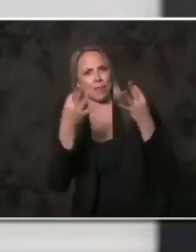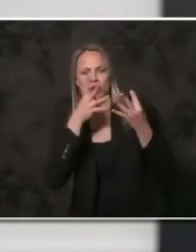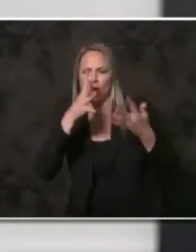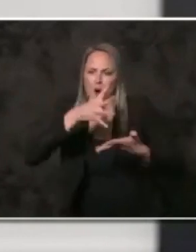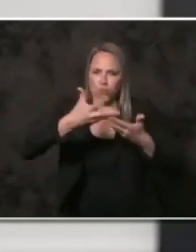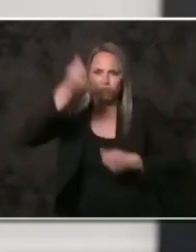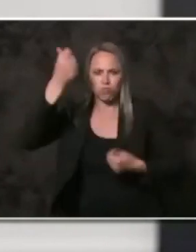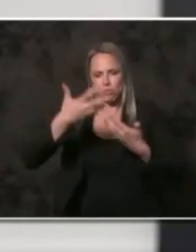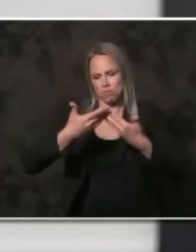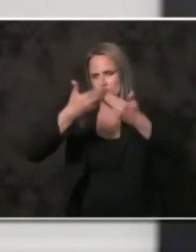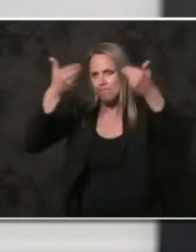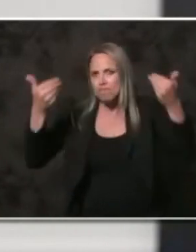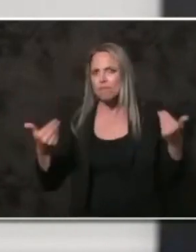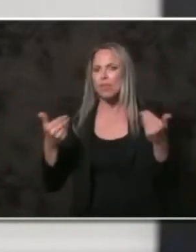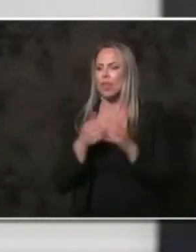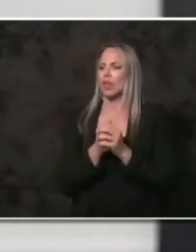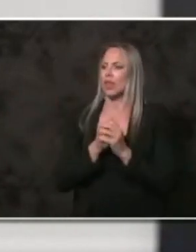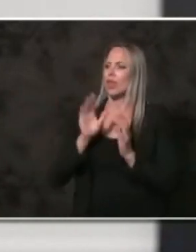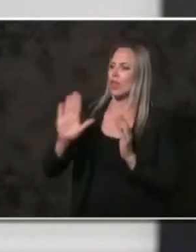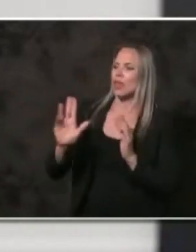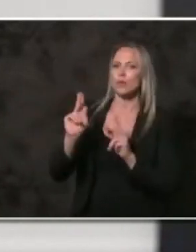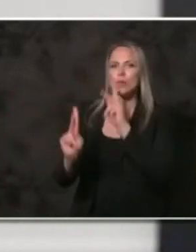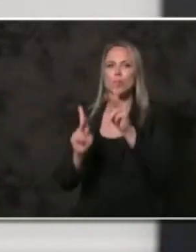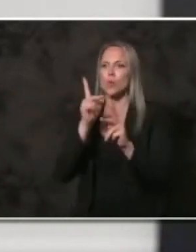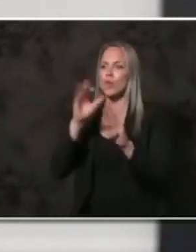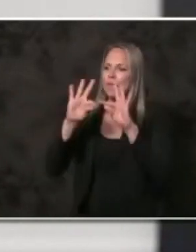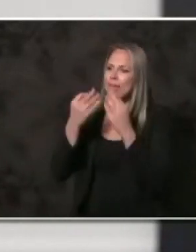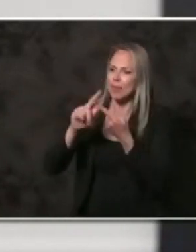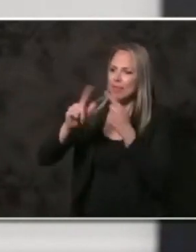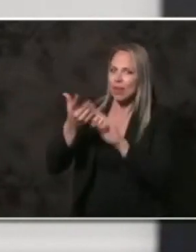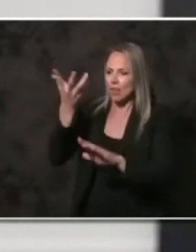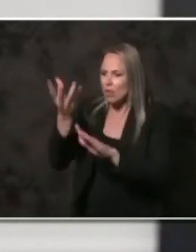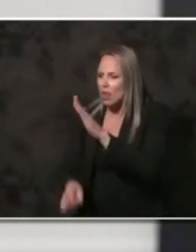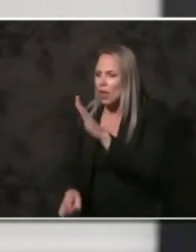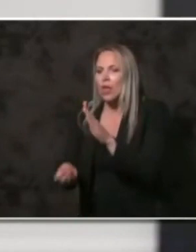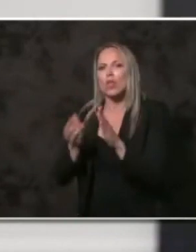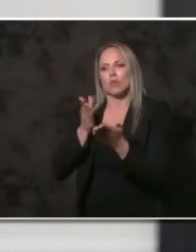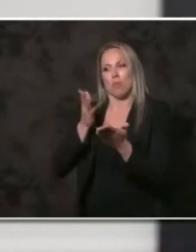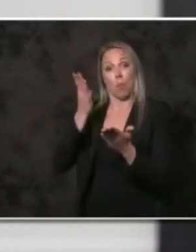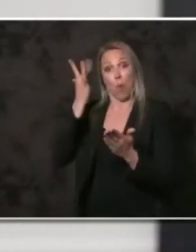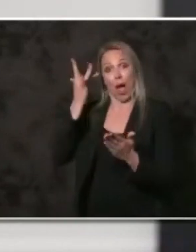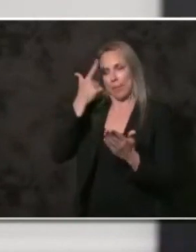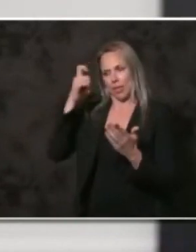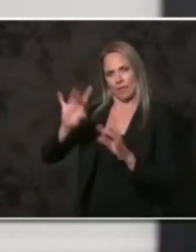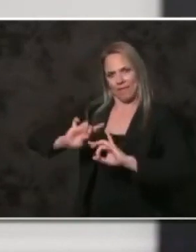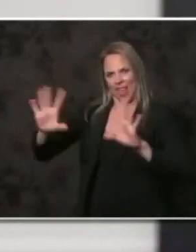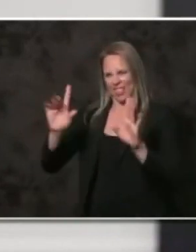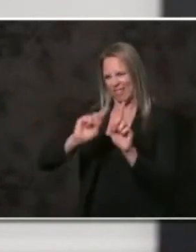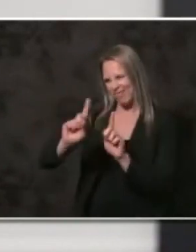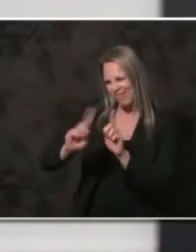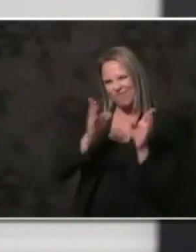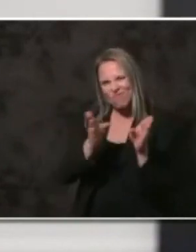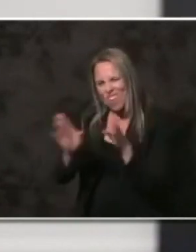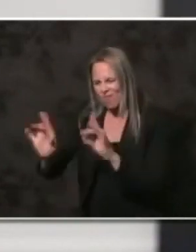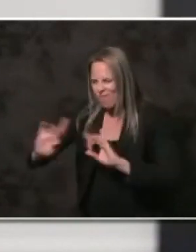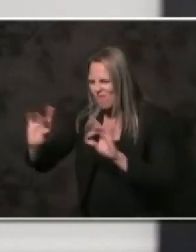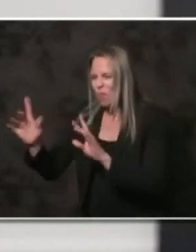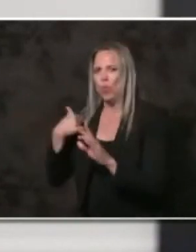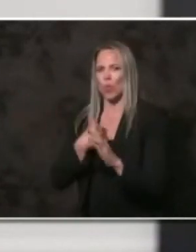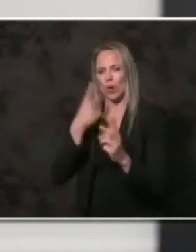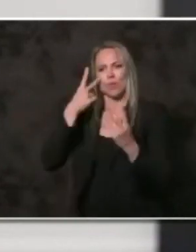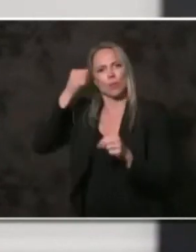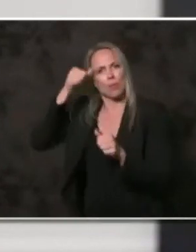and those who have lost loved ones to violence in all its forms. Give strength